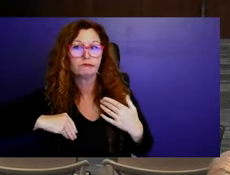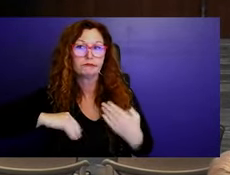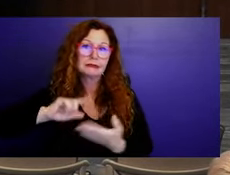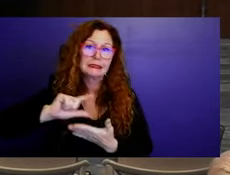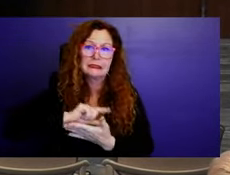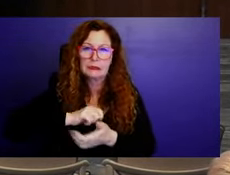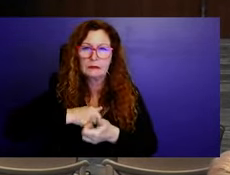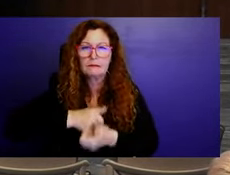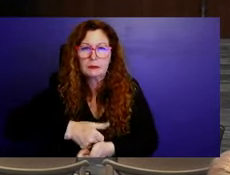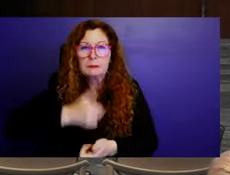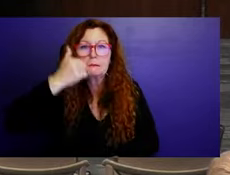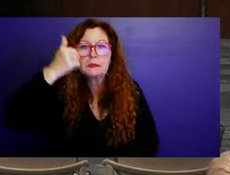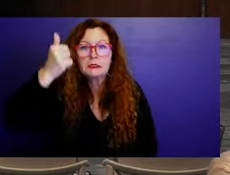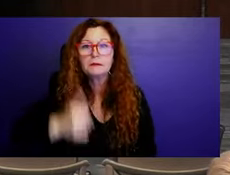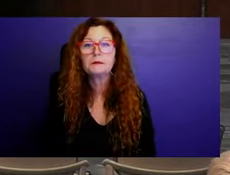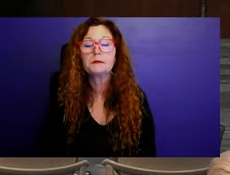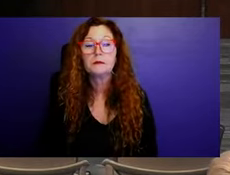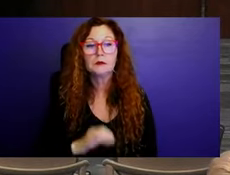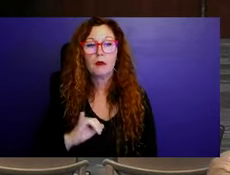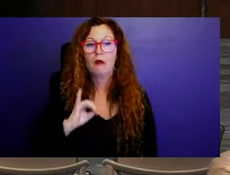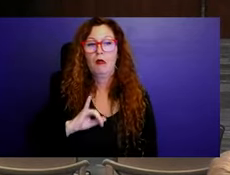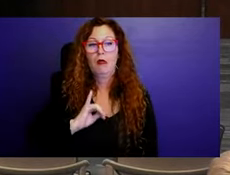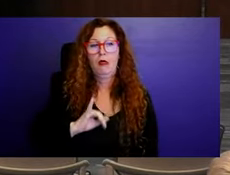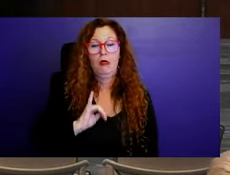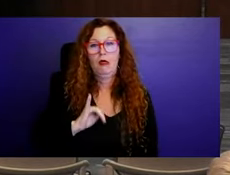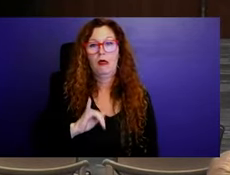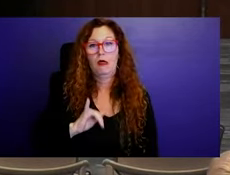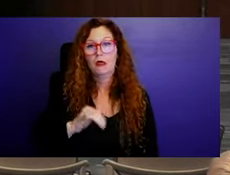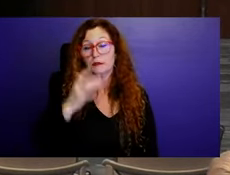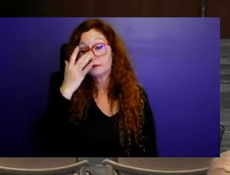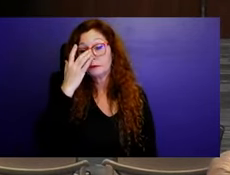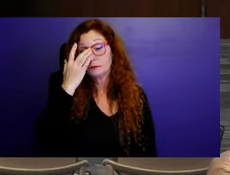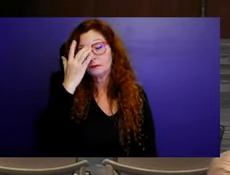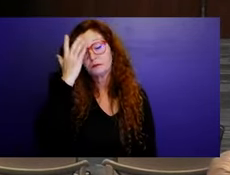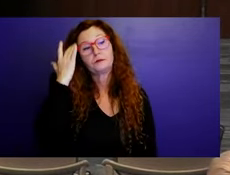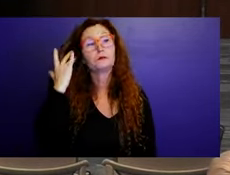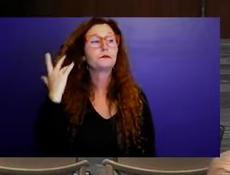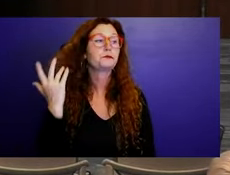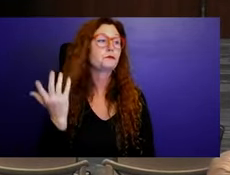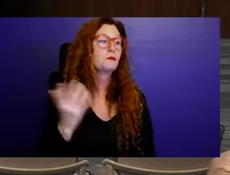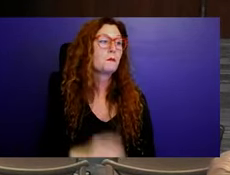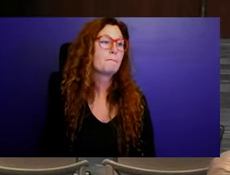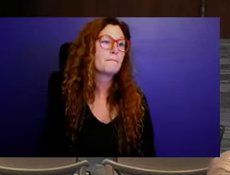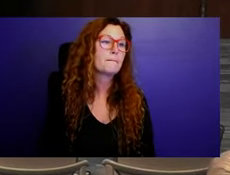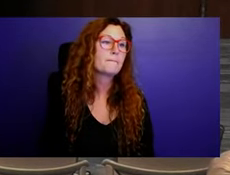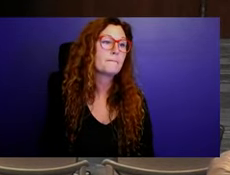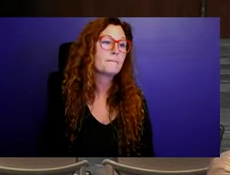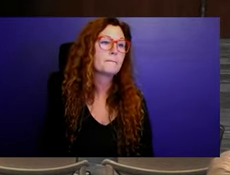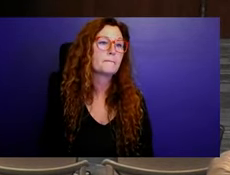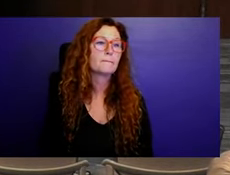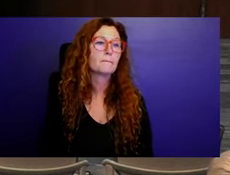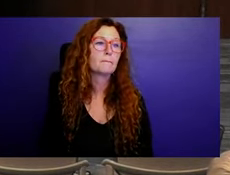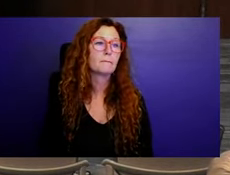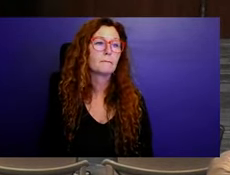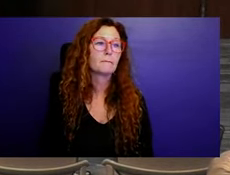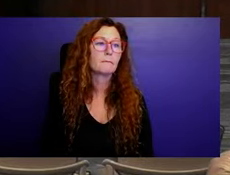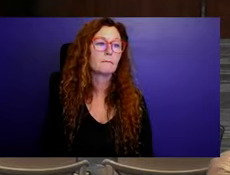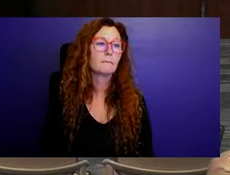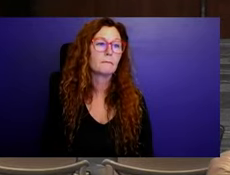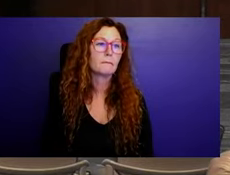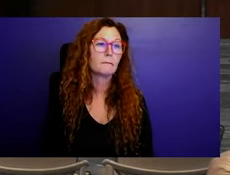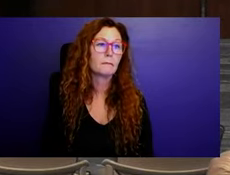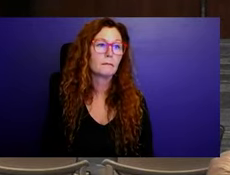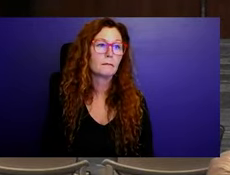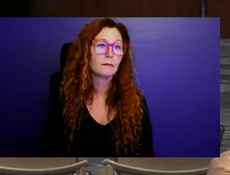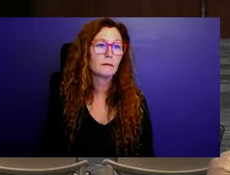I guess, what would be the con to not evaluating the, the feasibility of